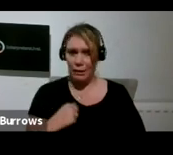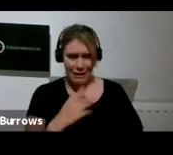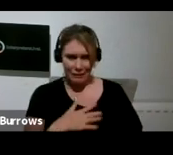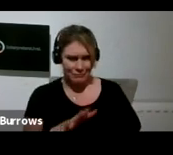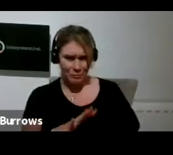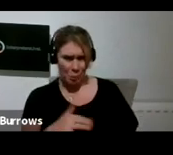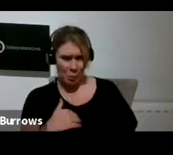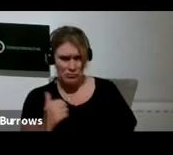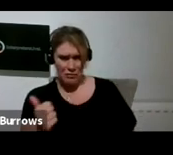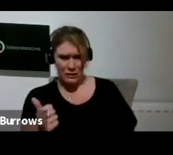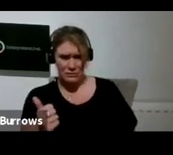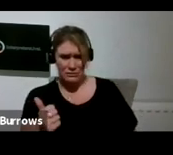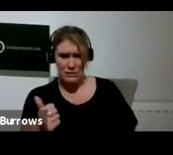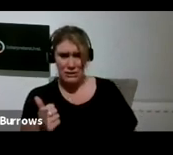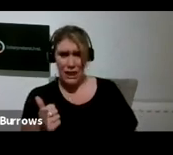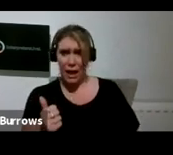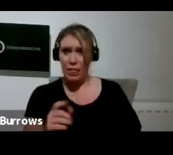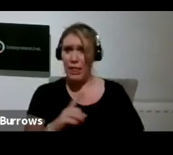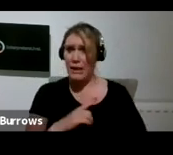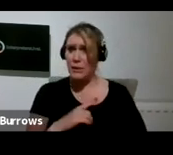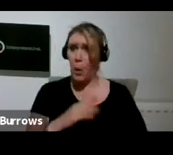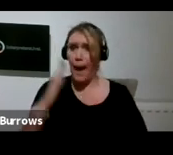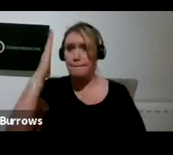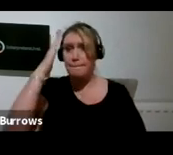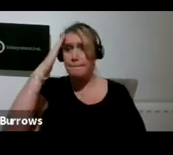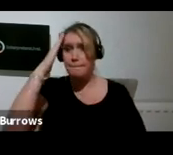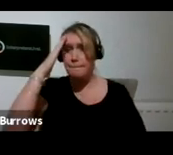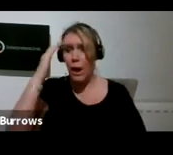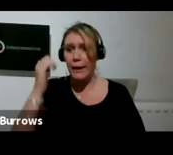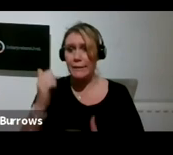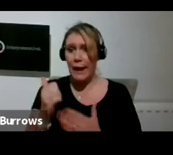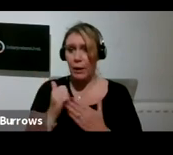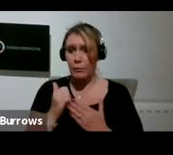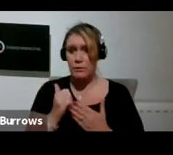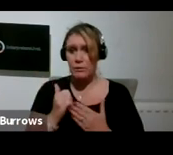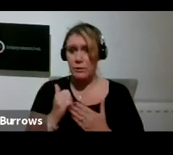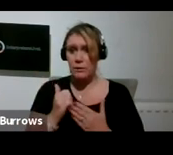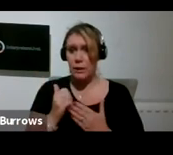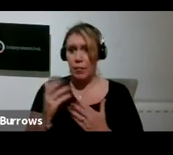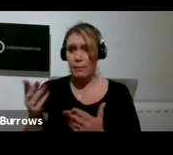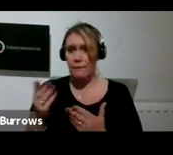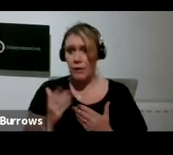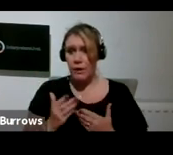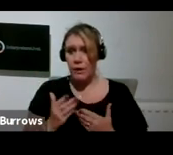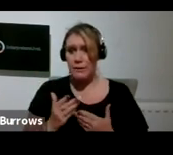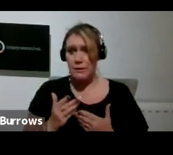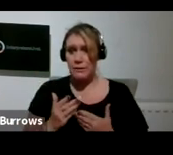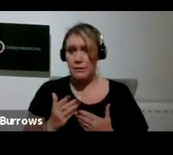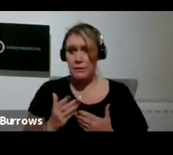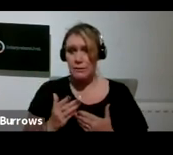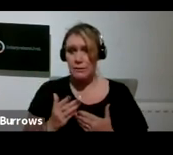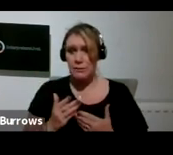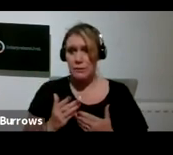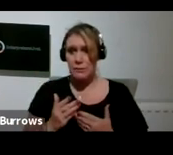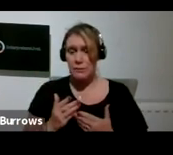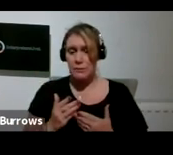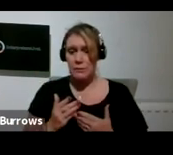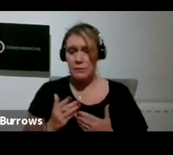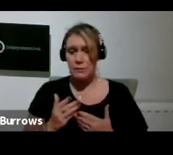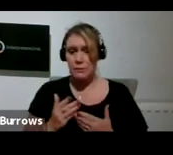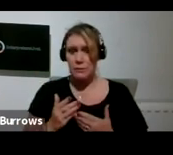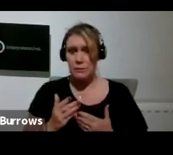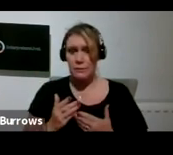I'm not all right. And I got help from mine to a wonderful and they provided me with counseling. And I got a counselor who